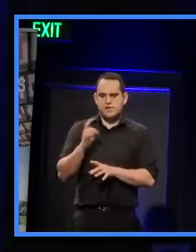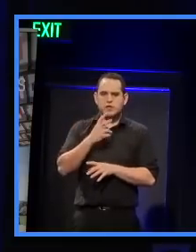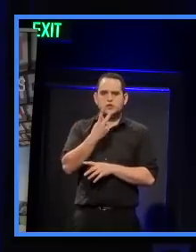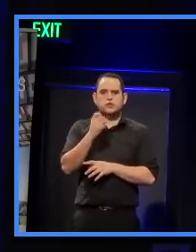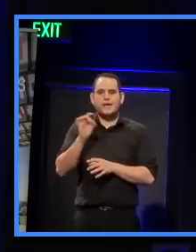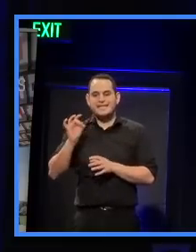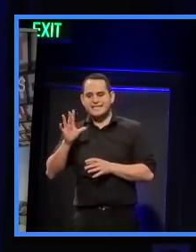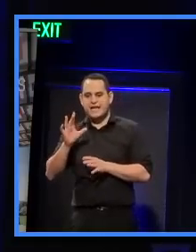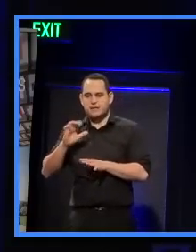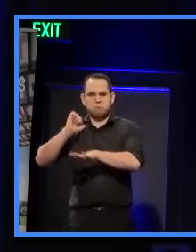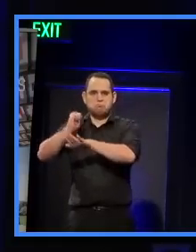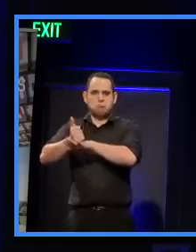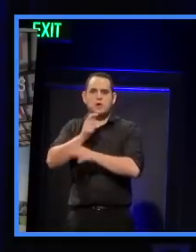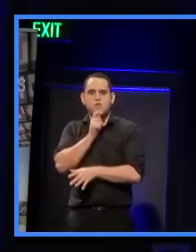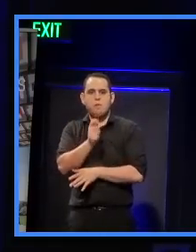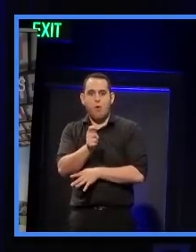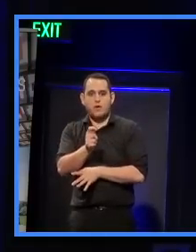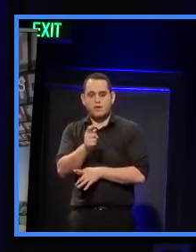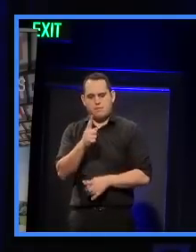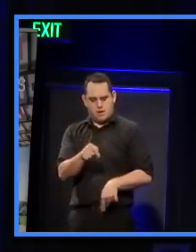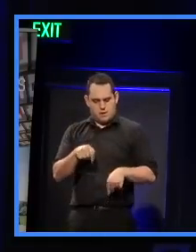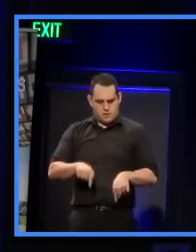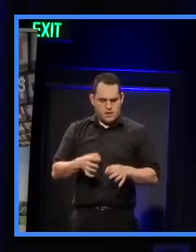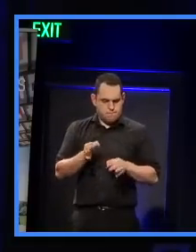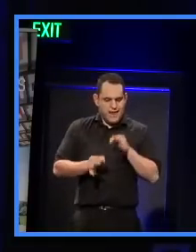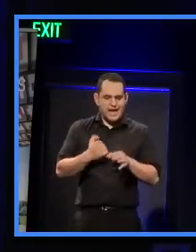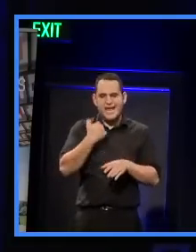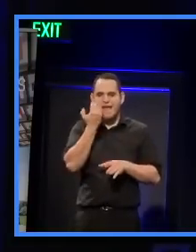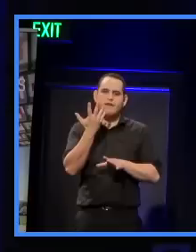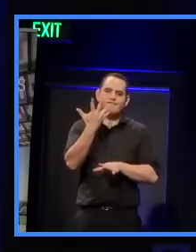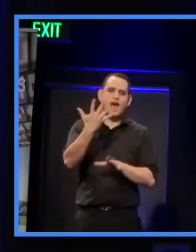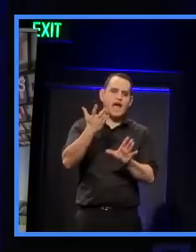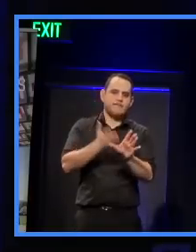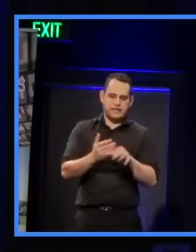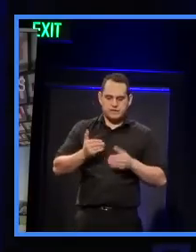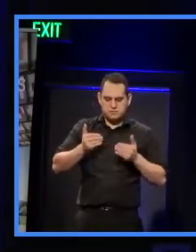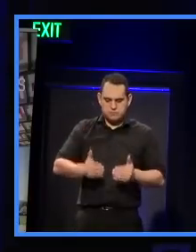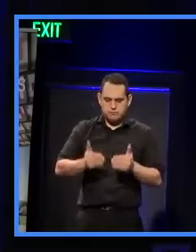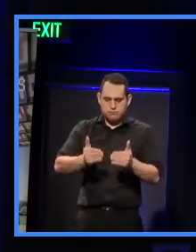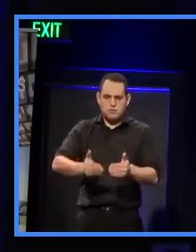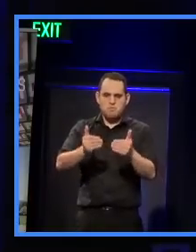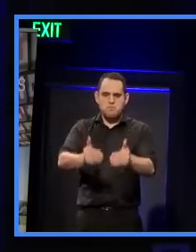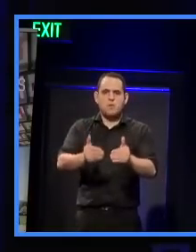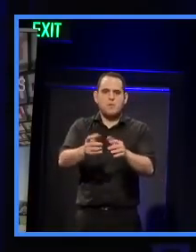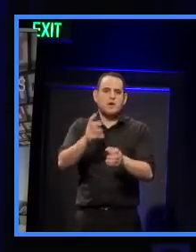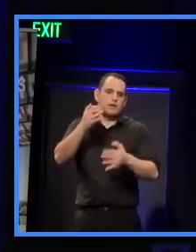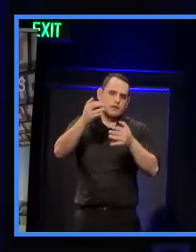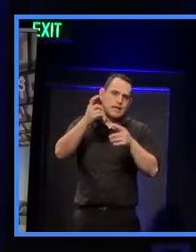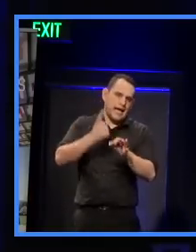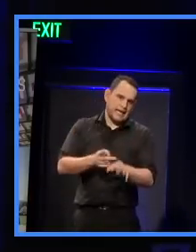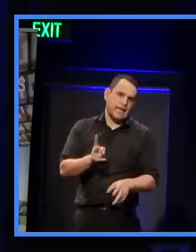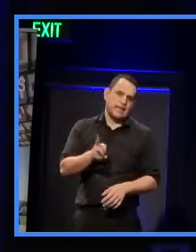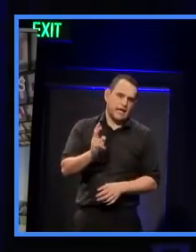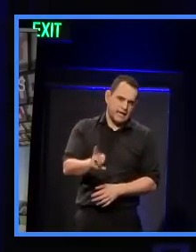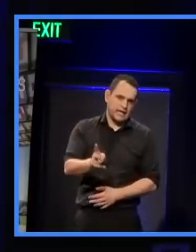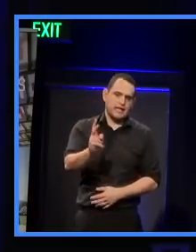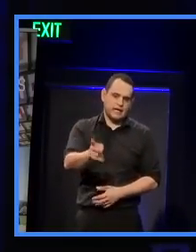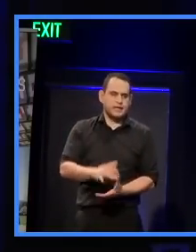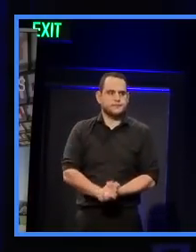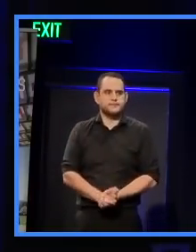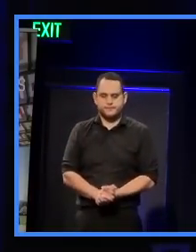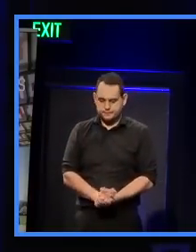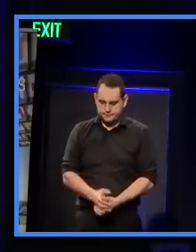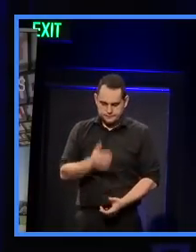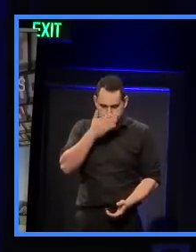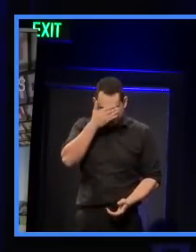and the plan is to do one every five years. So for the next 20 years hopefully the organisation will undertake these